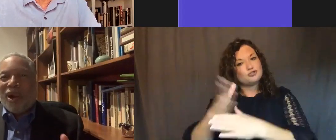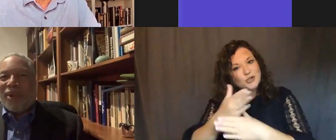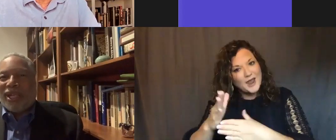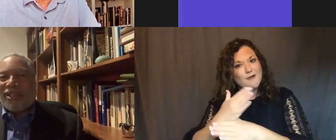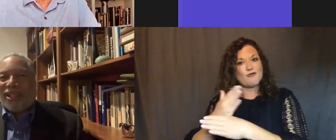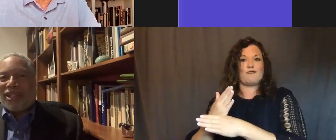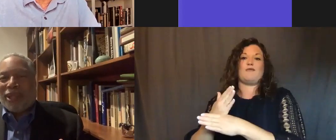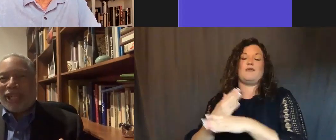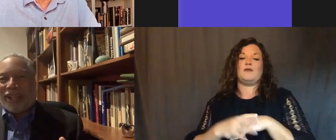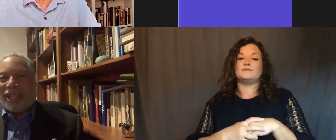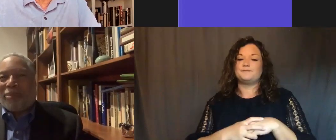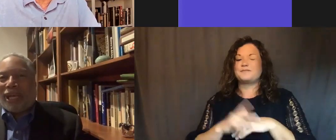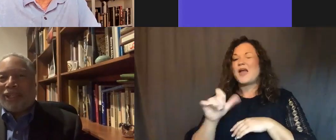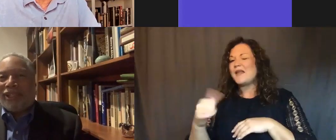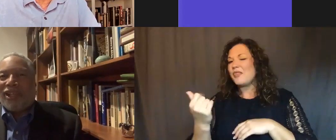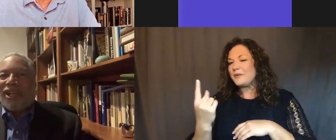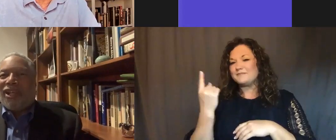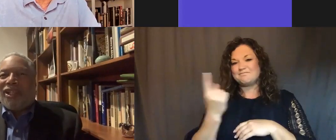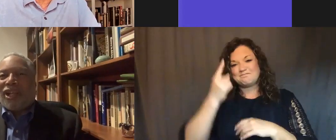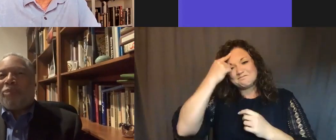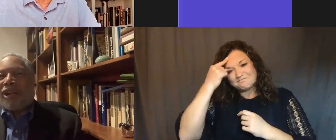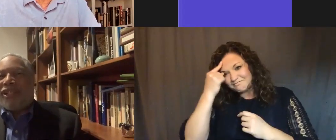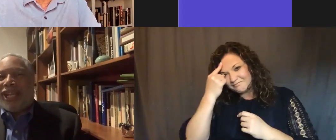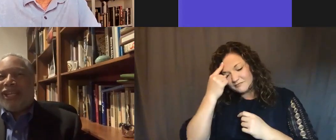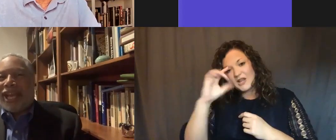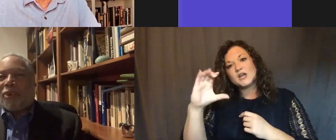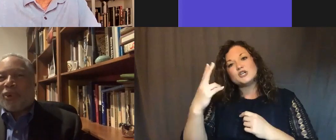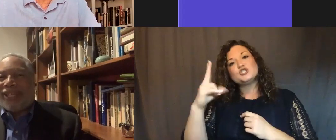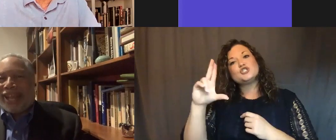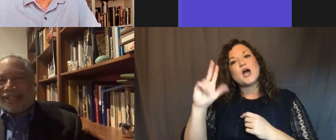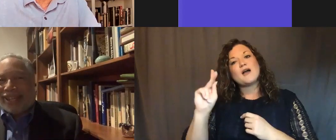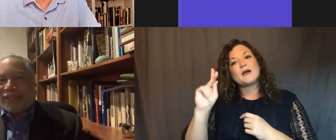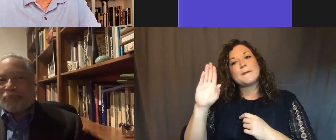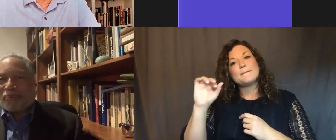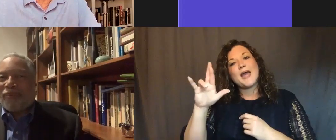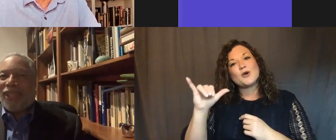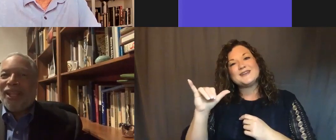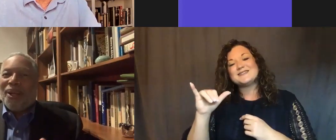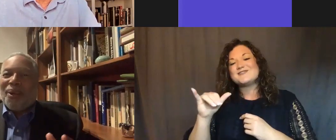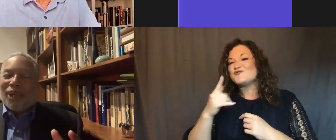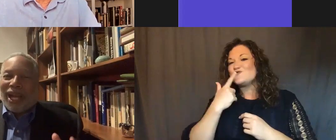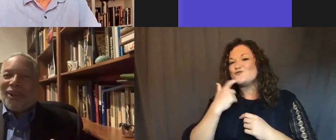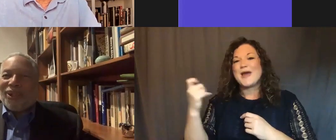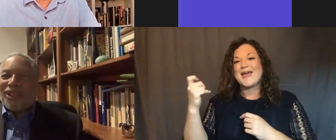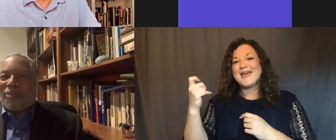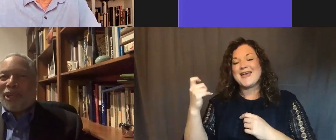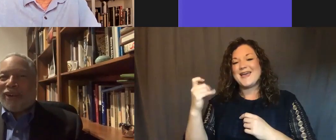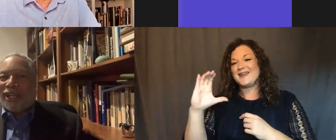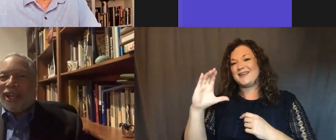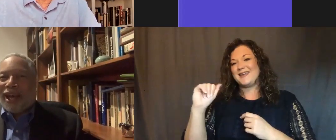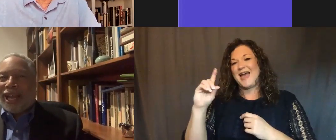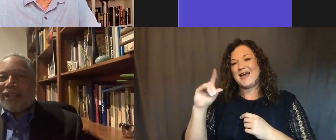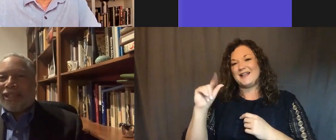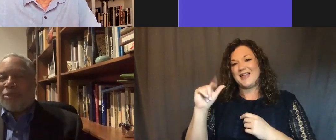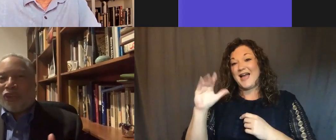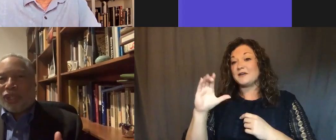always something that I think about is Chuck Berry's Candy Apple Red Cadillac. When I called Chuck Berry,